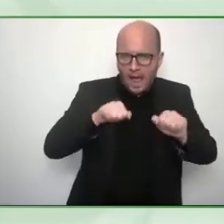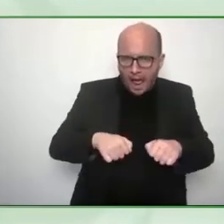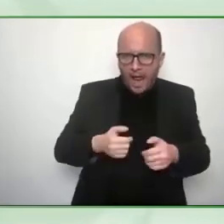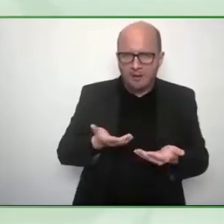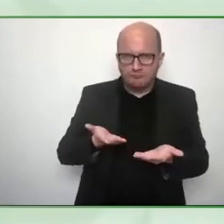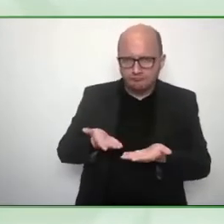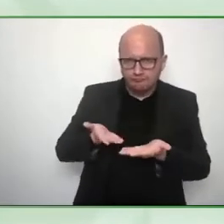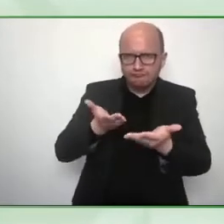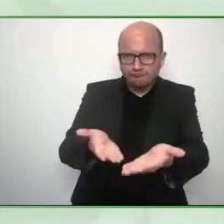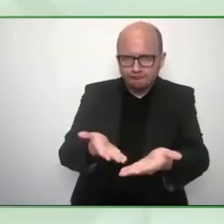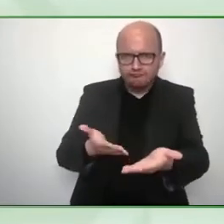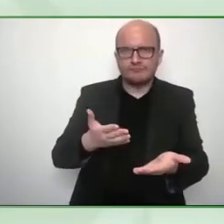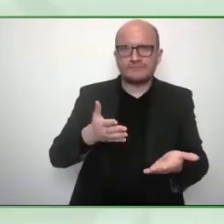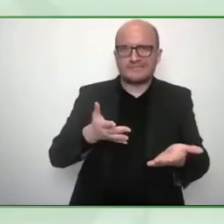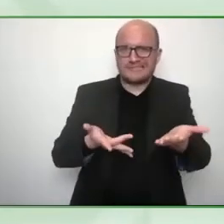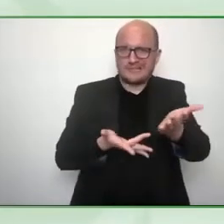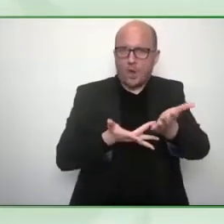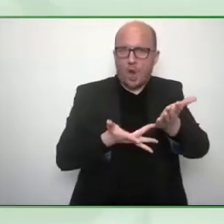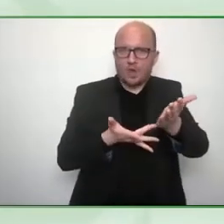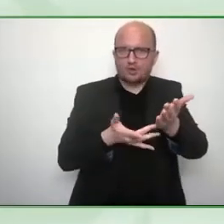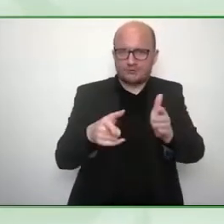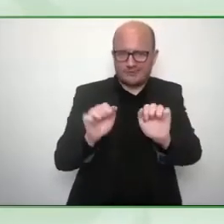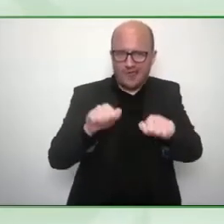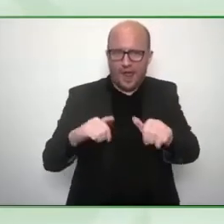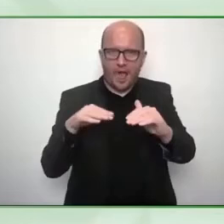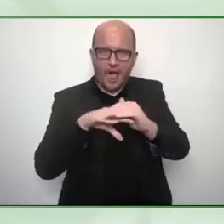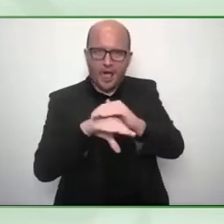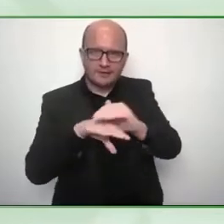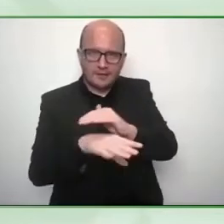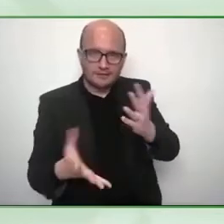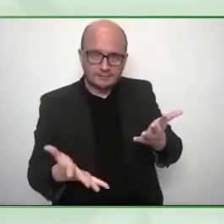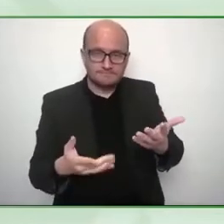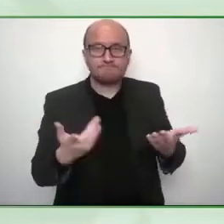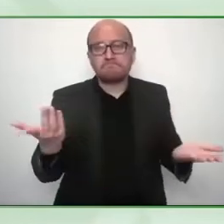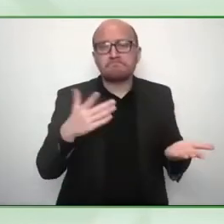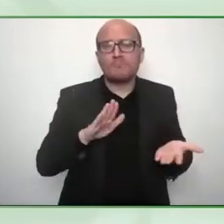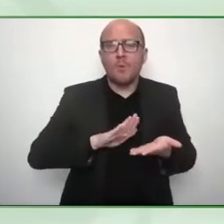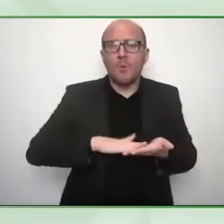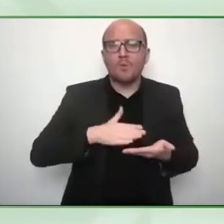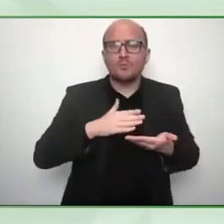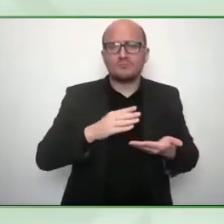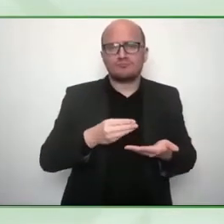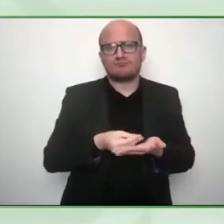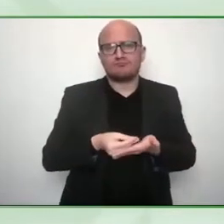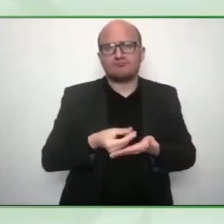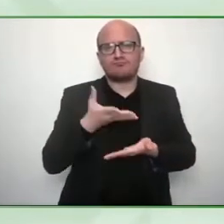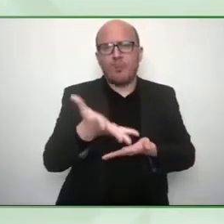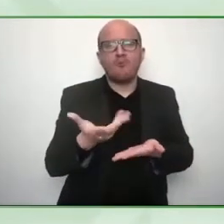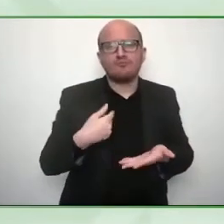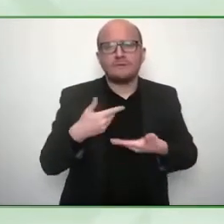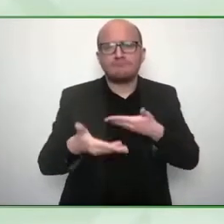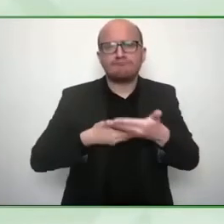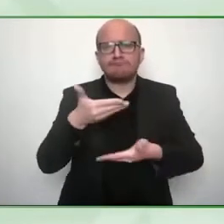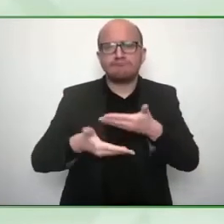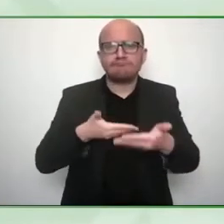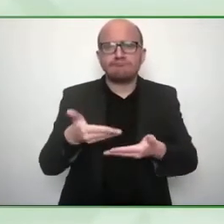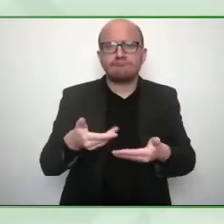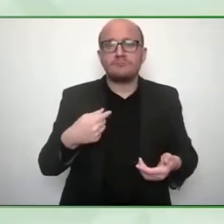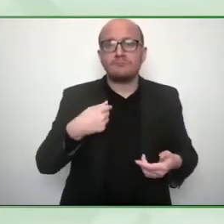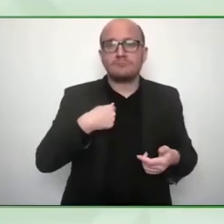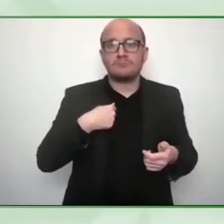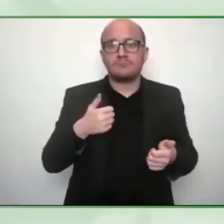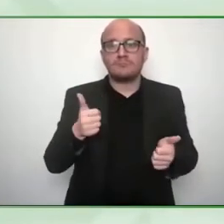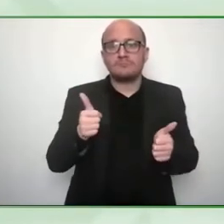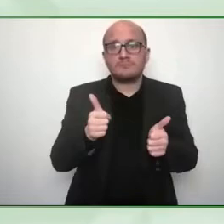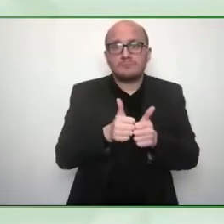and so if I can tell a story um my old partner who was here for 45 years he did all the hearing